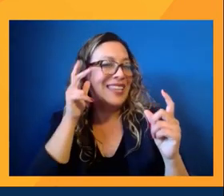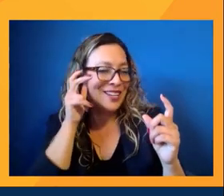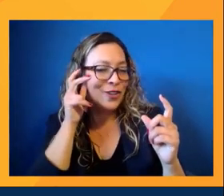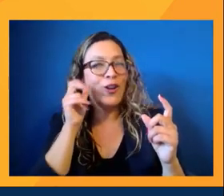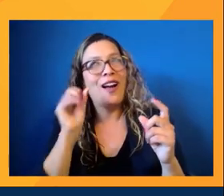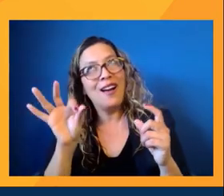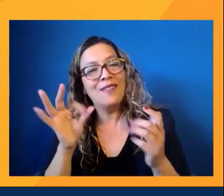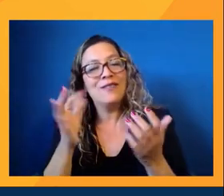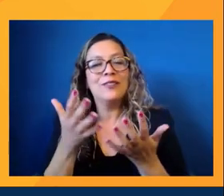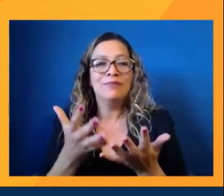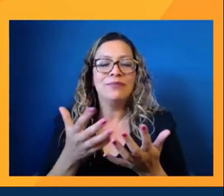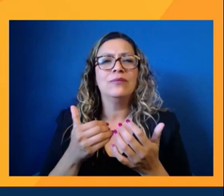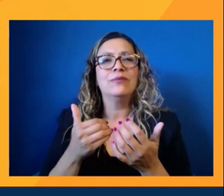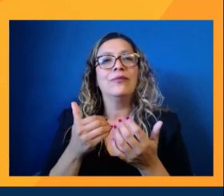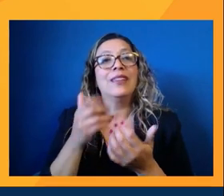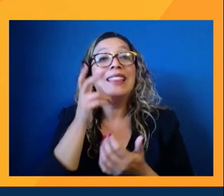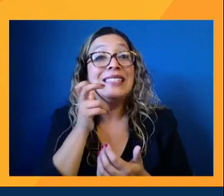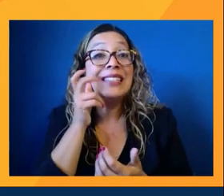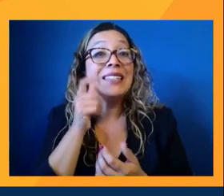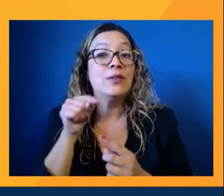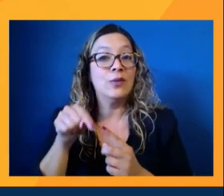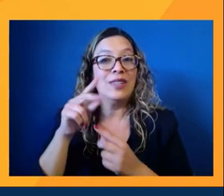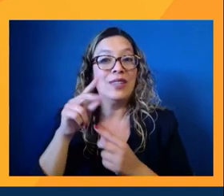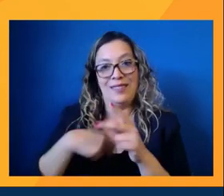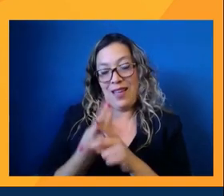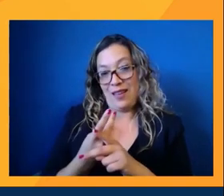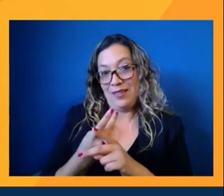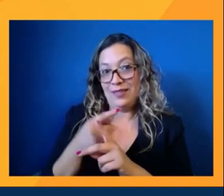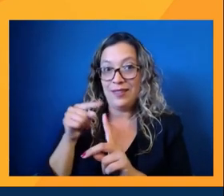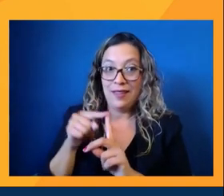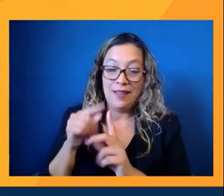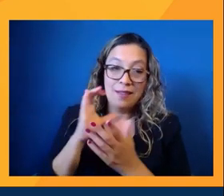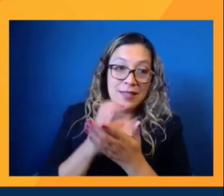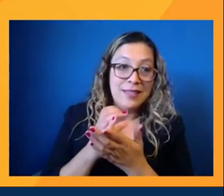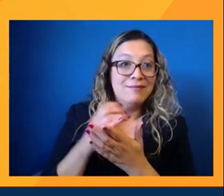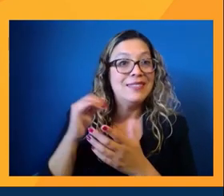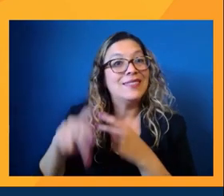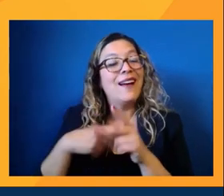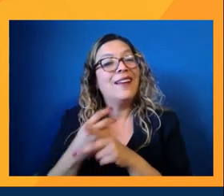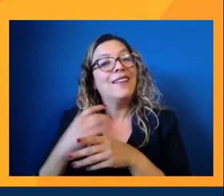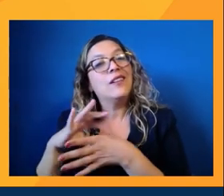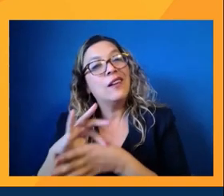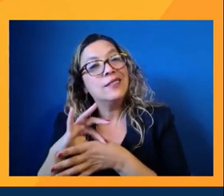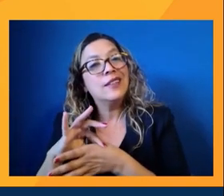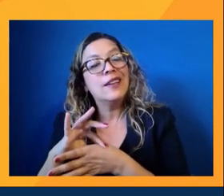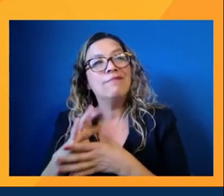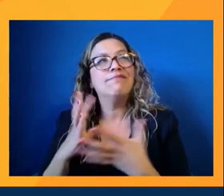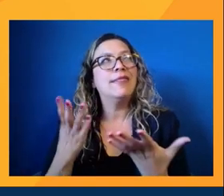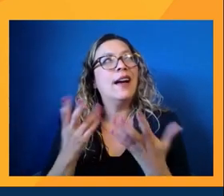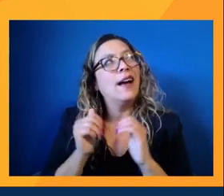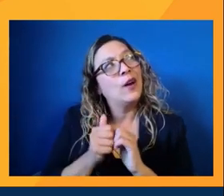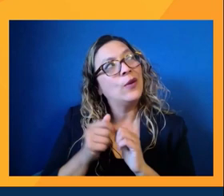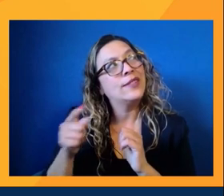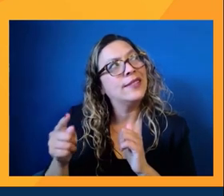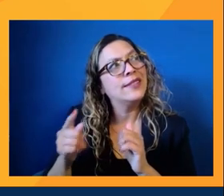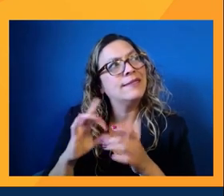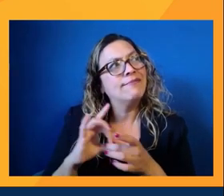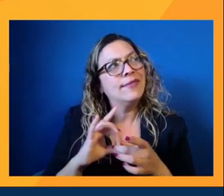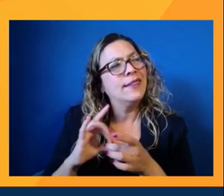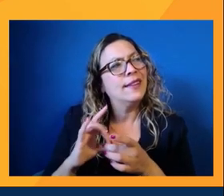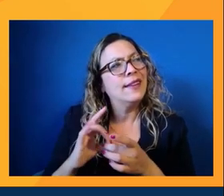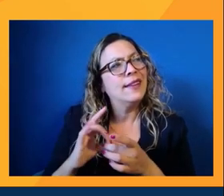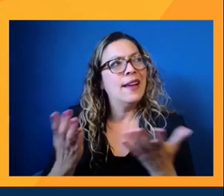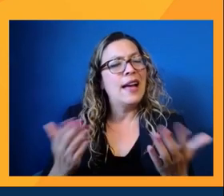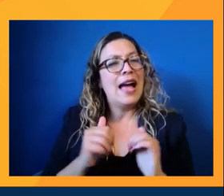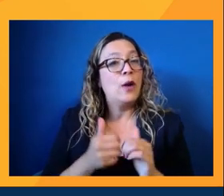of listening to these types of pitches for these types of content and thinking about how does this relate overall? How is somebody in